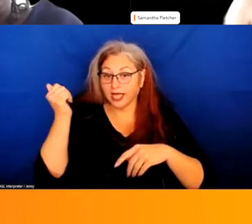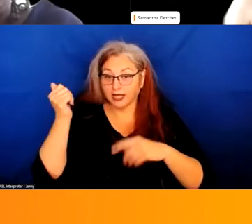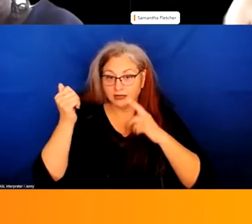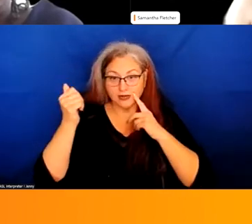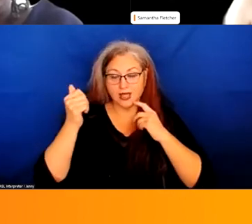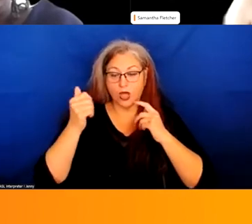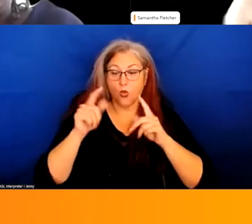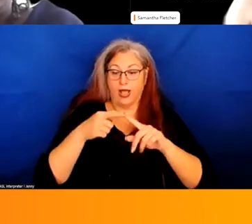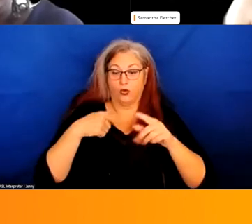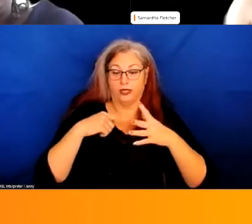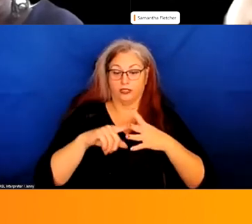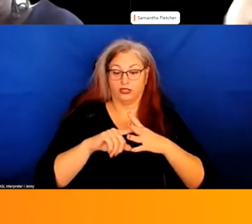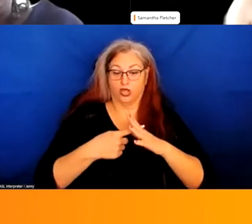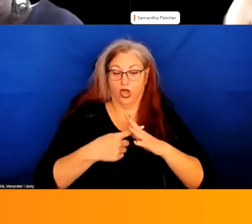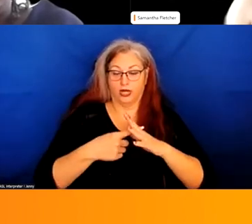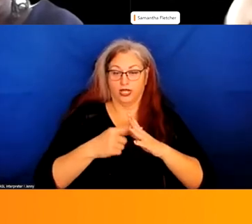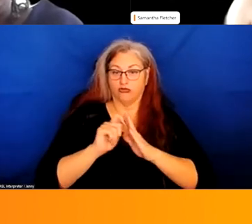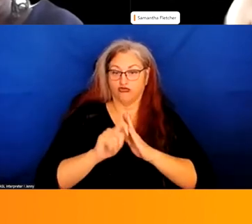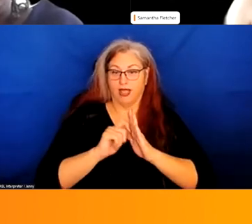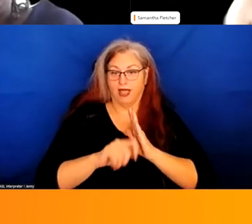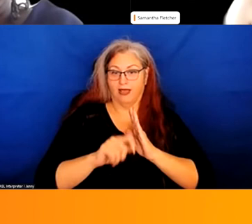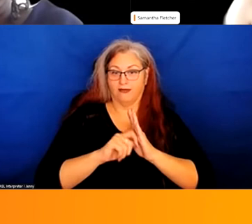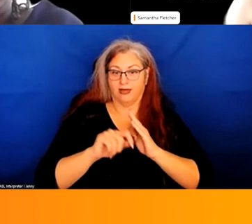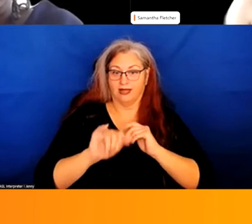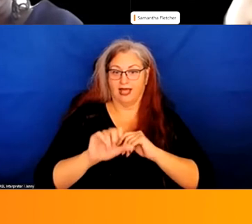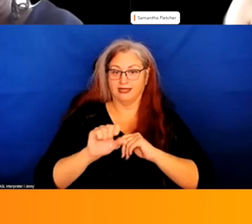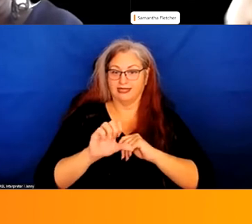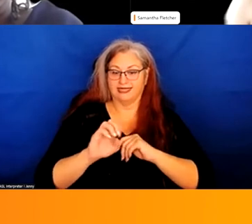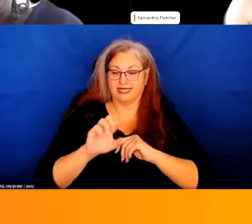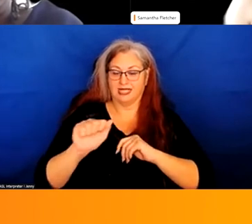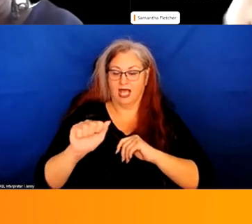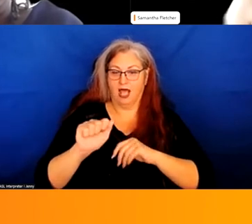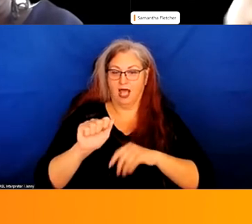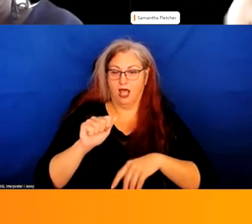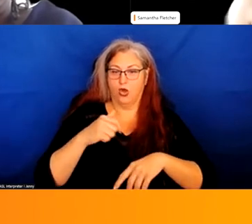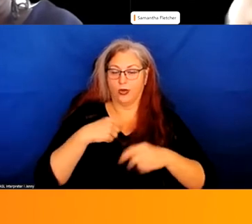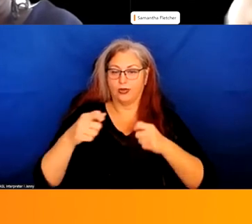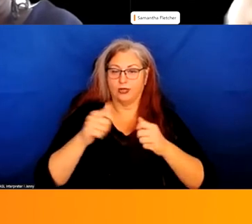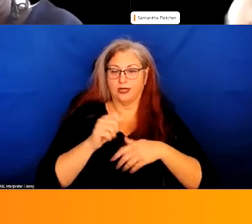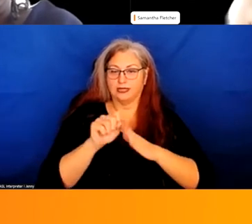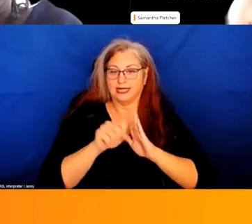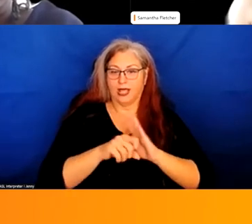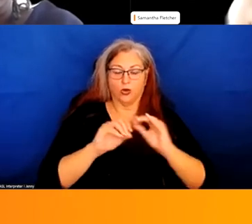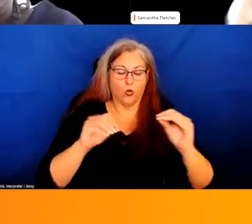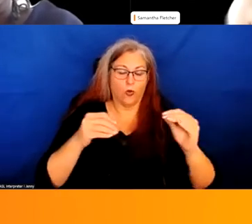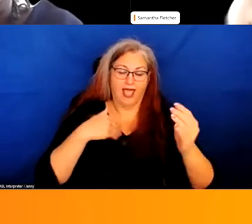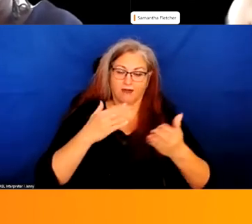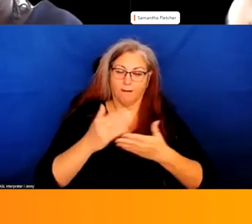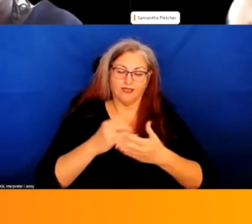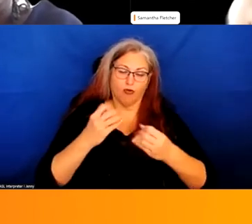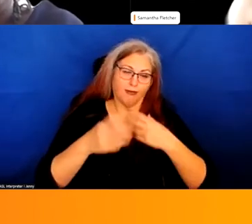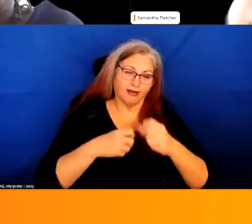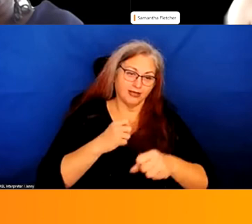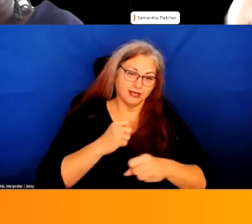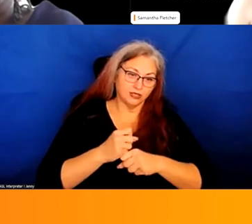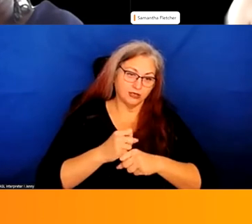when we started, uh, drafting the SESA legislation, we were dealing with a state that didn't have a budget for years. And